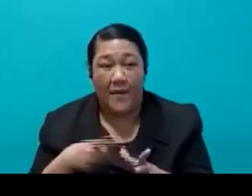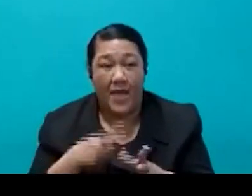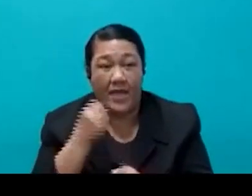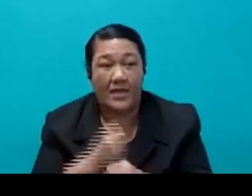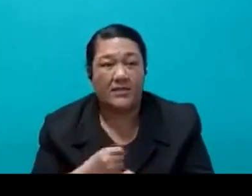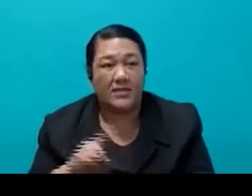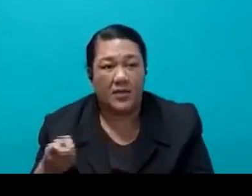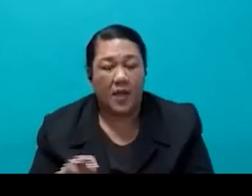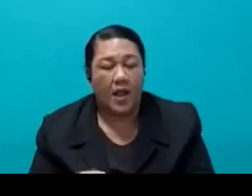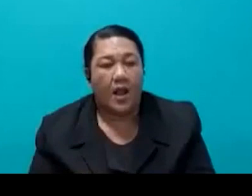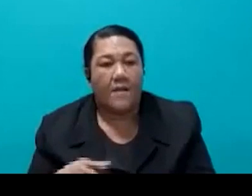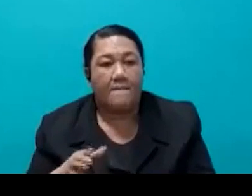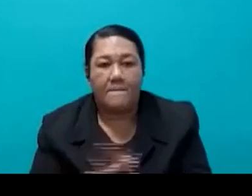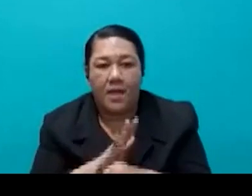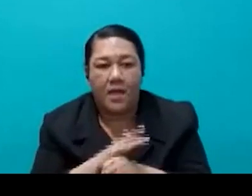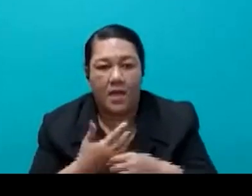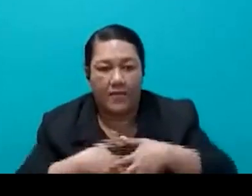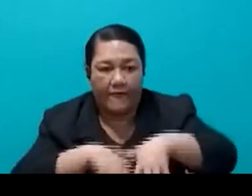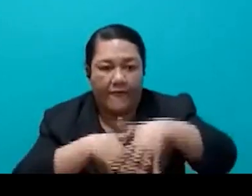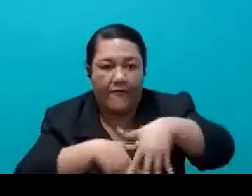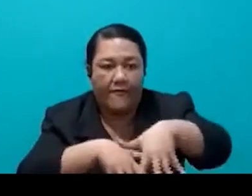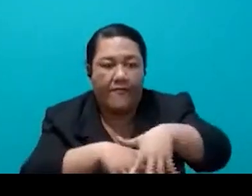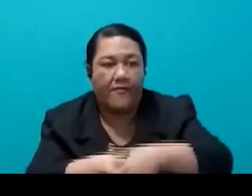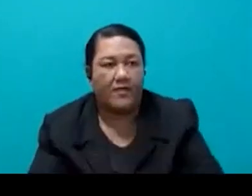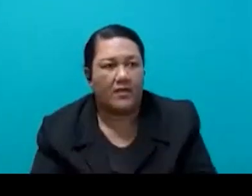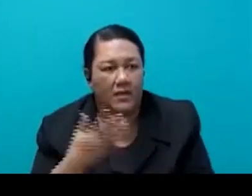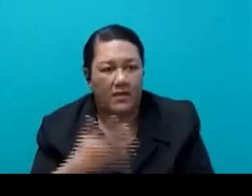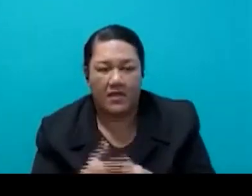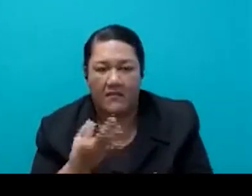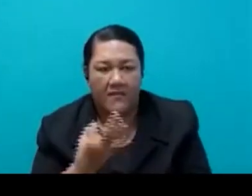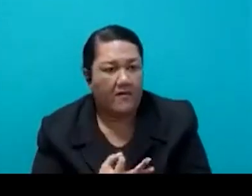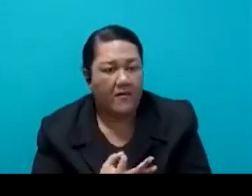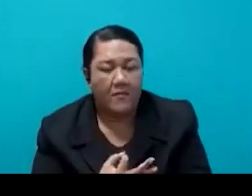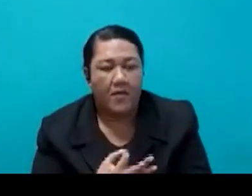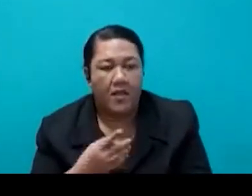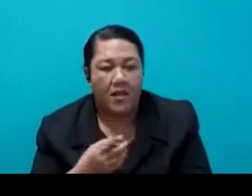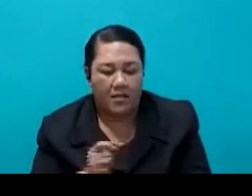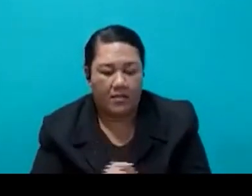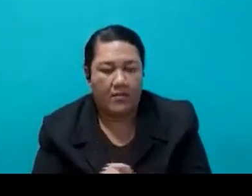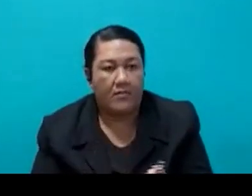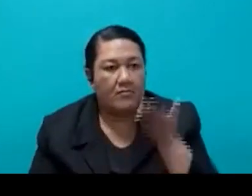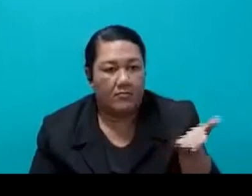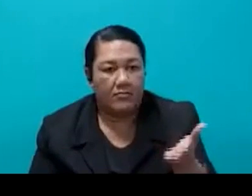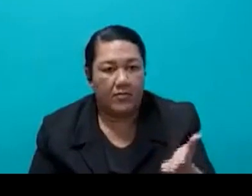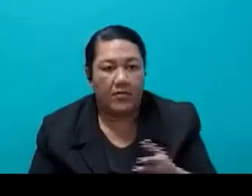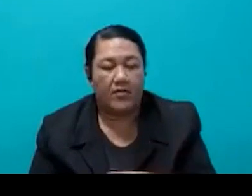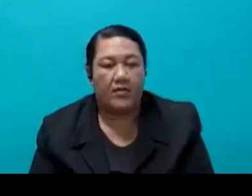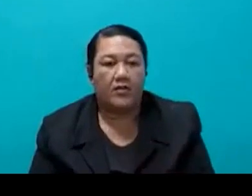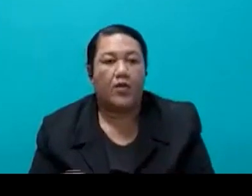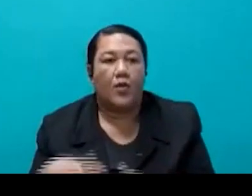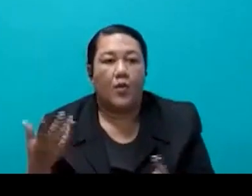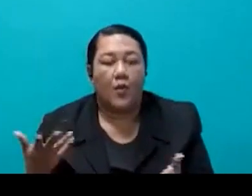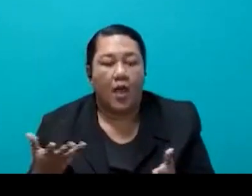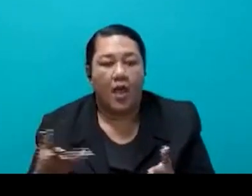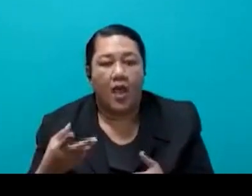protest. Did not issue a formal protest, To Japan in 2021,